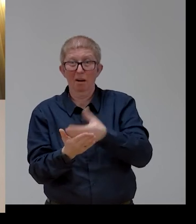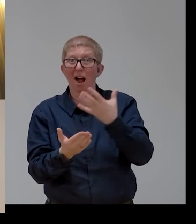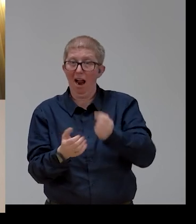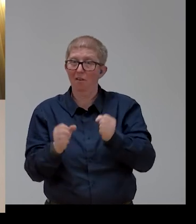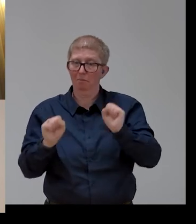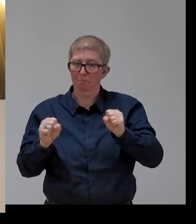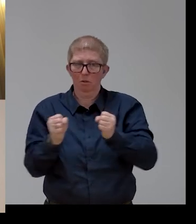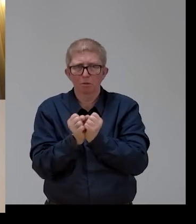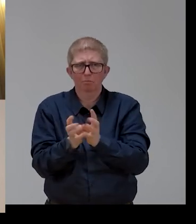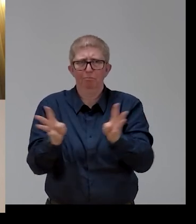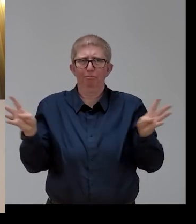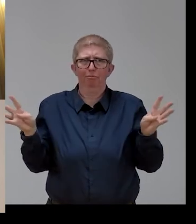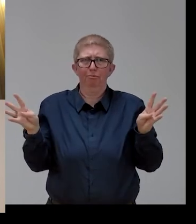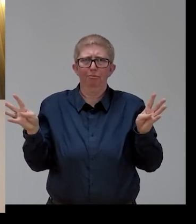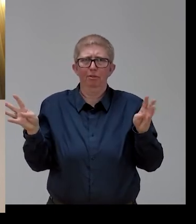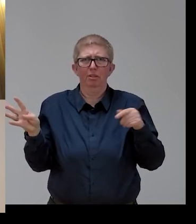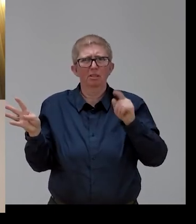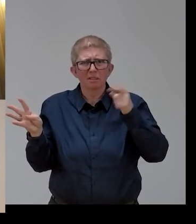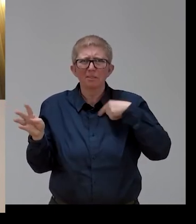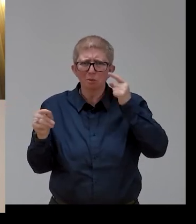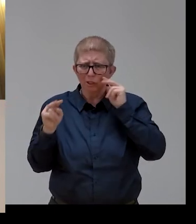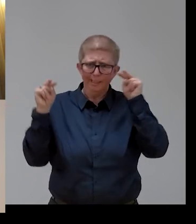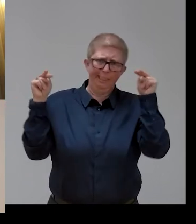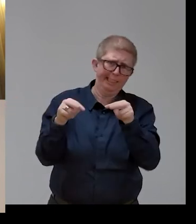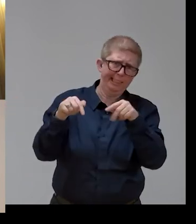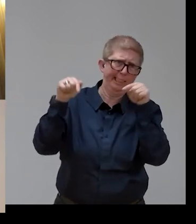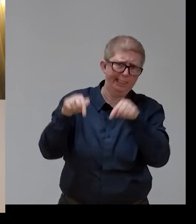better used for this purpose.